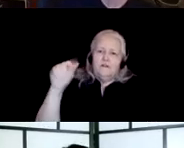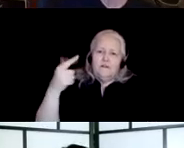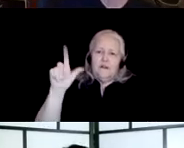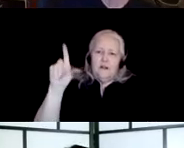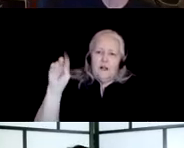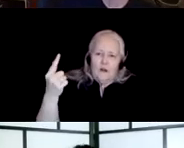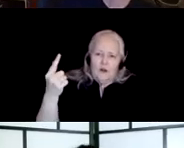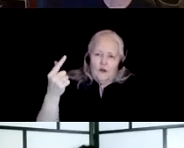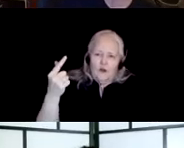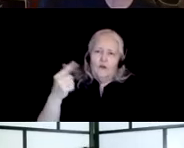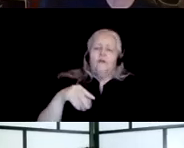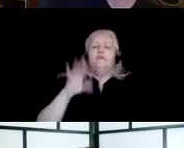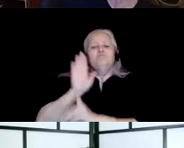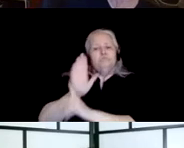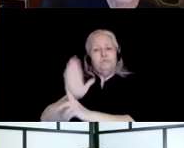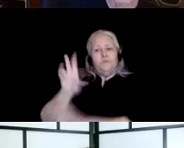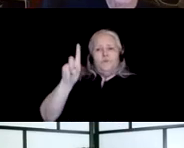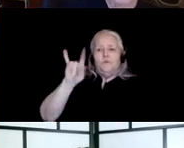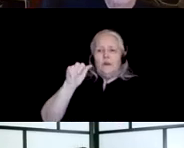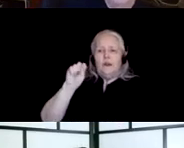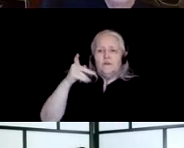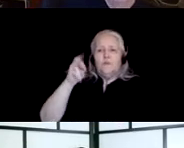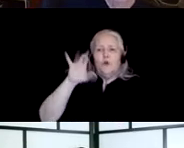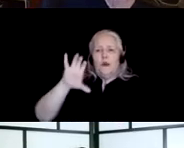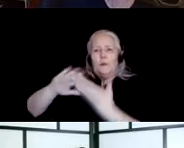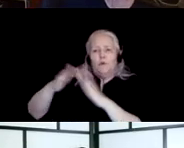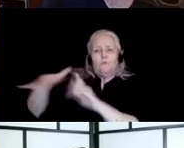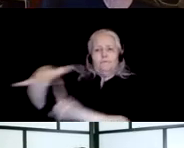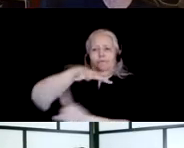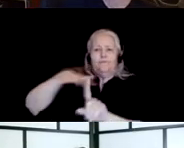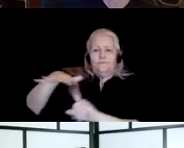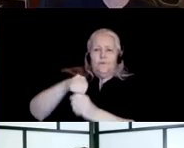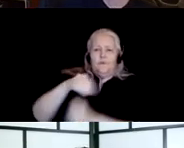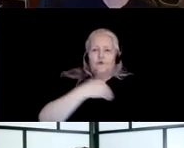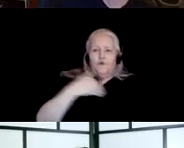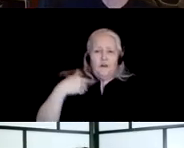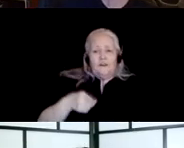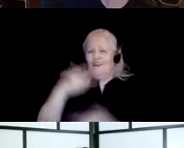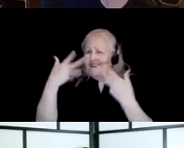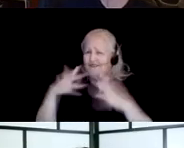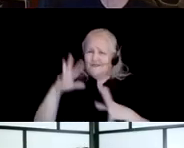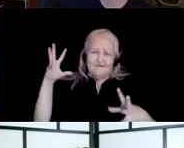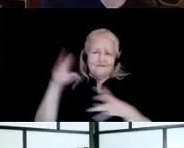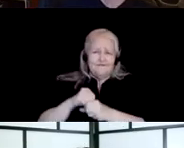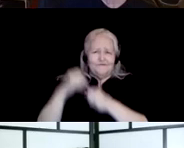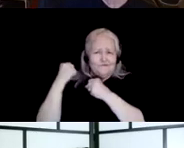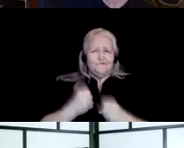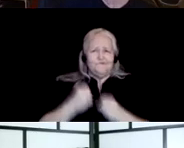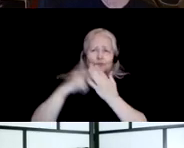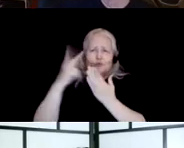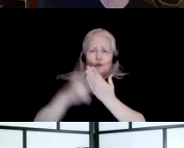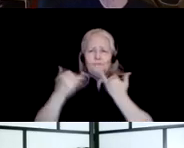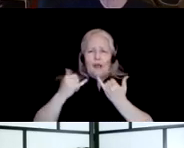diasporic community in Toronto. He's already embarked on a robust program of publication of his